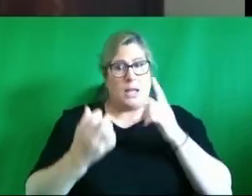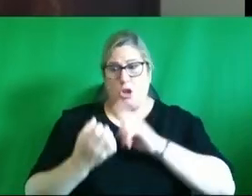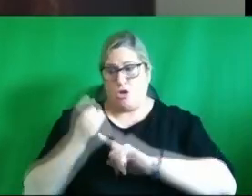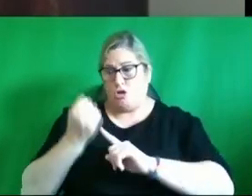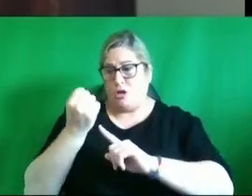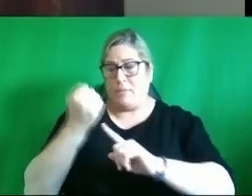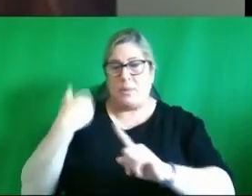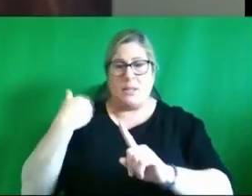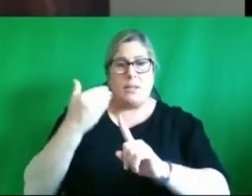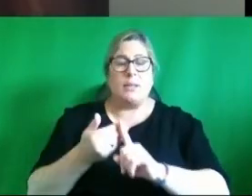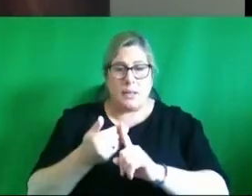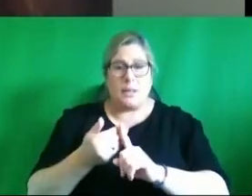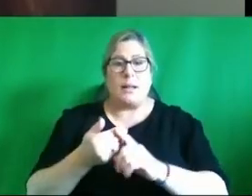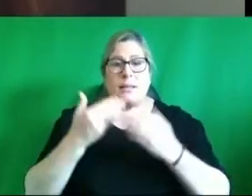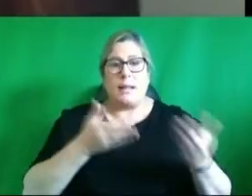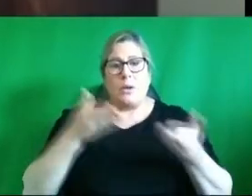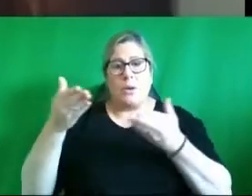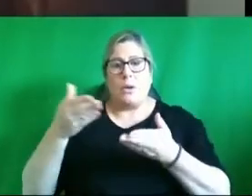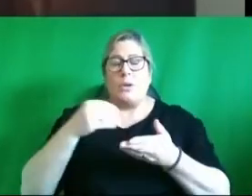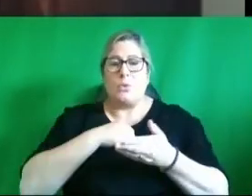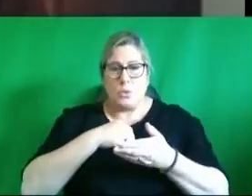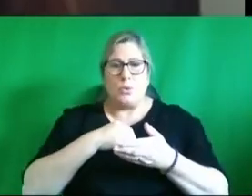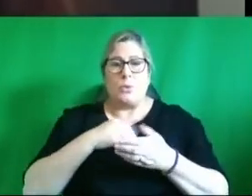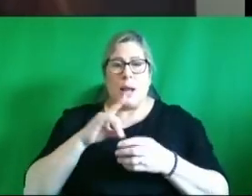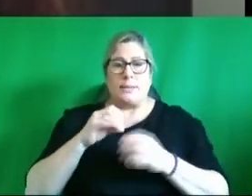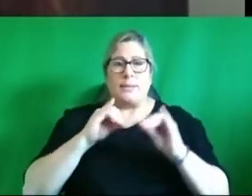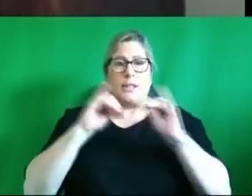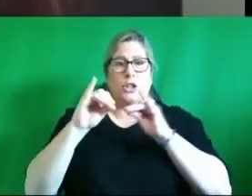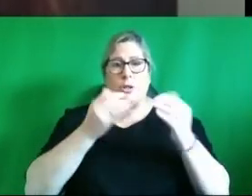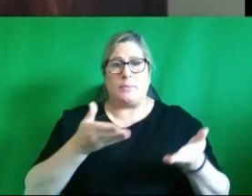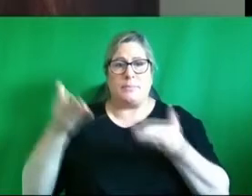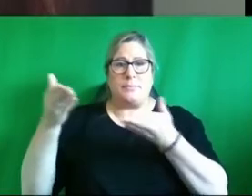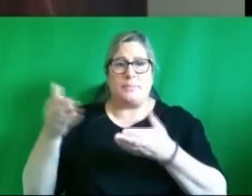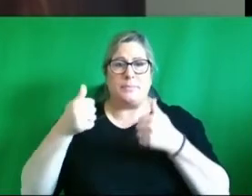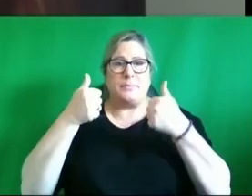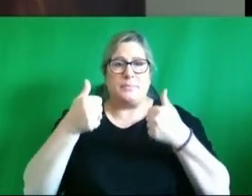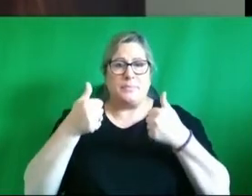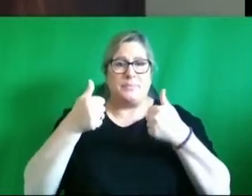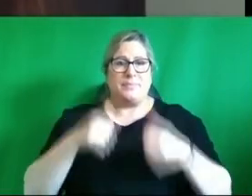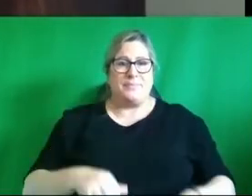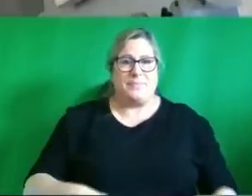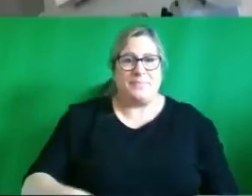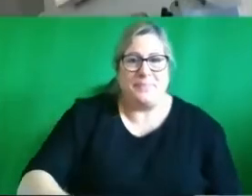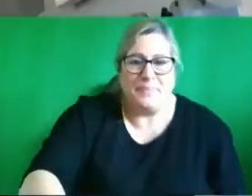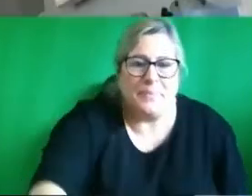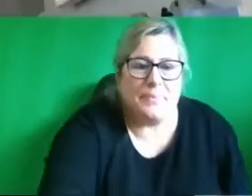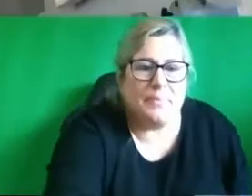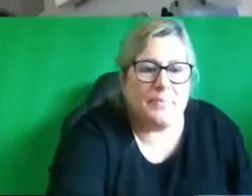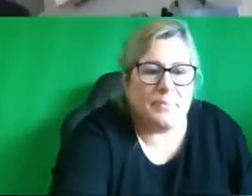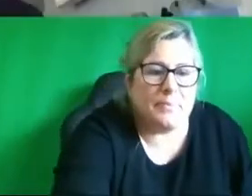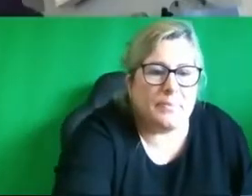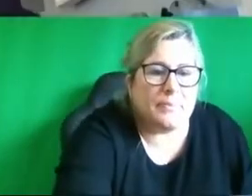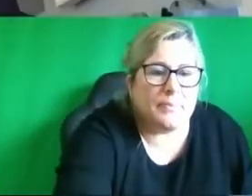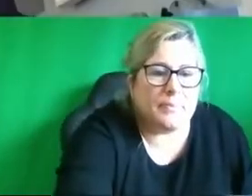uh and now we're going to head over to you then please for your introductory um remarks thanks